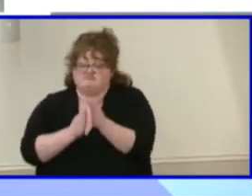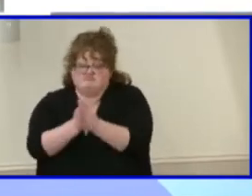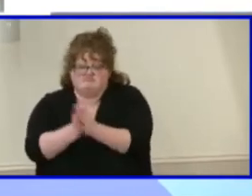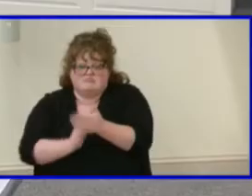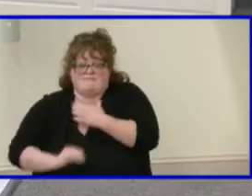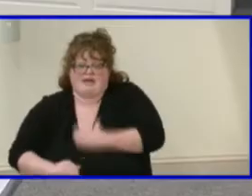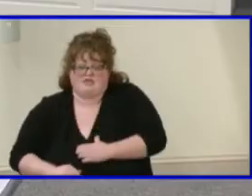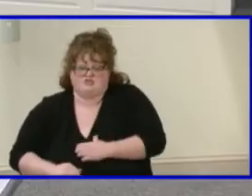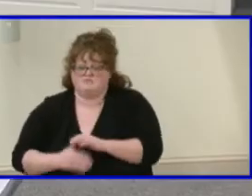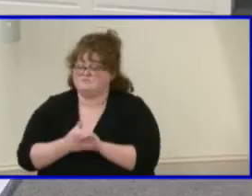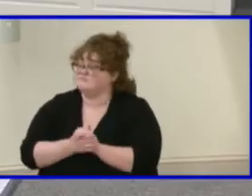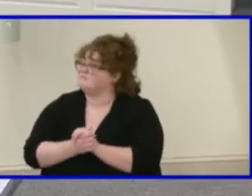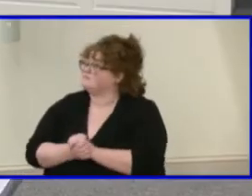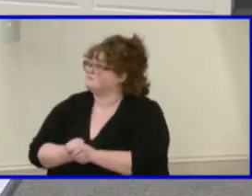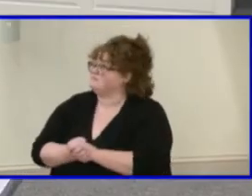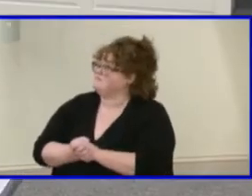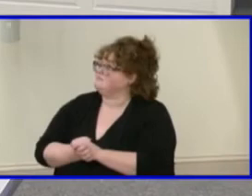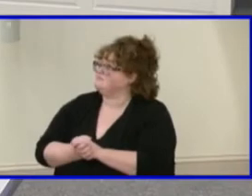Hi, my name is Bob.